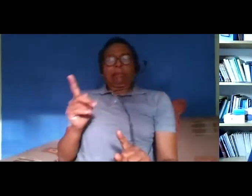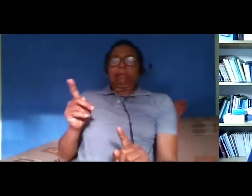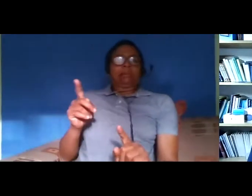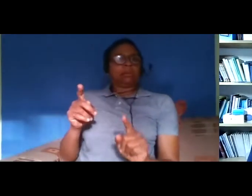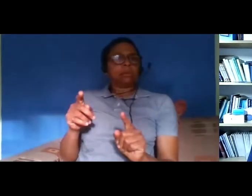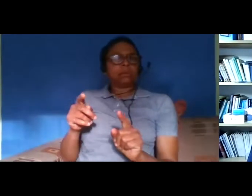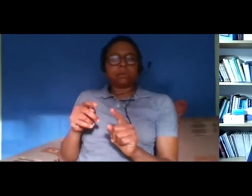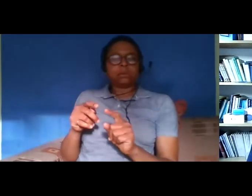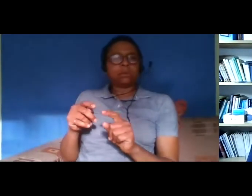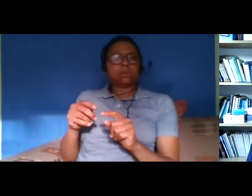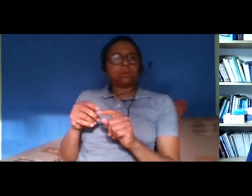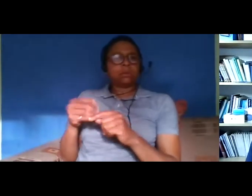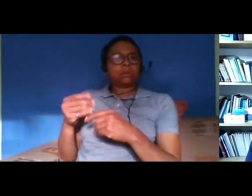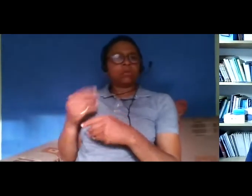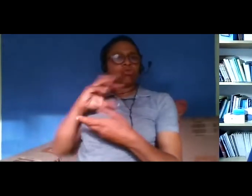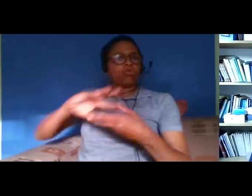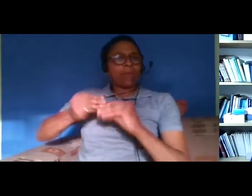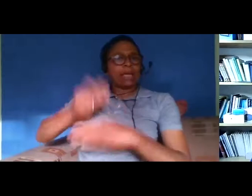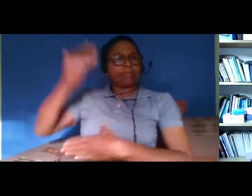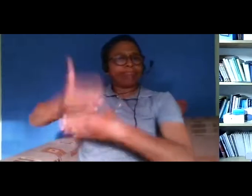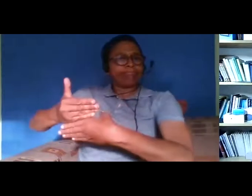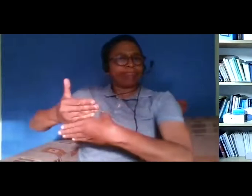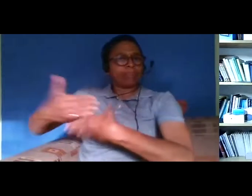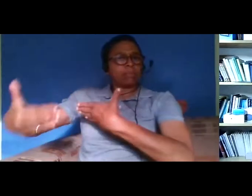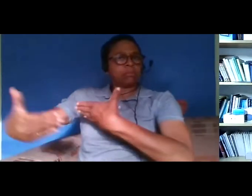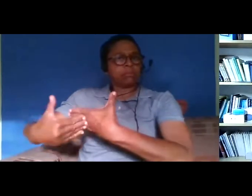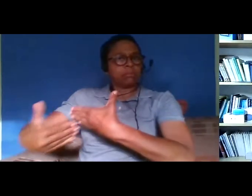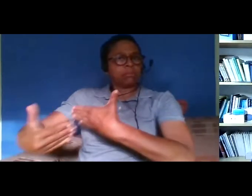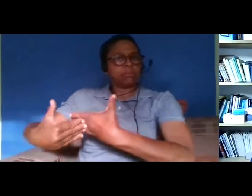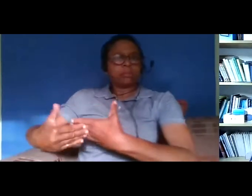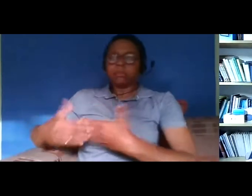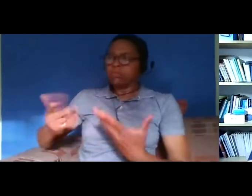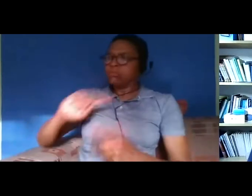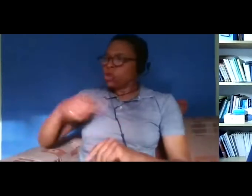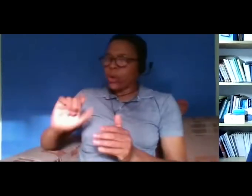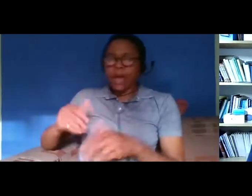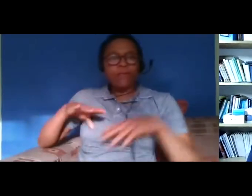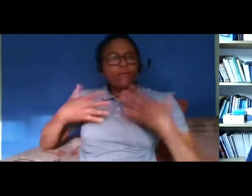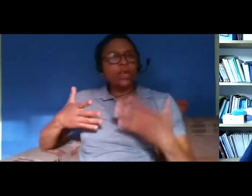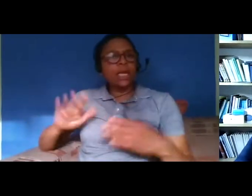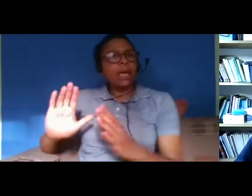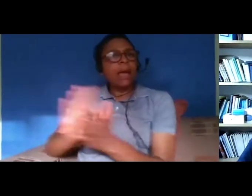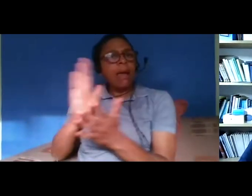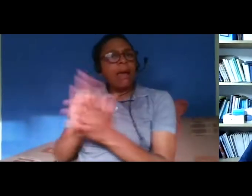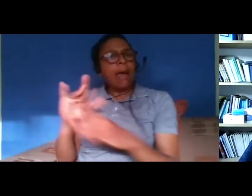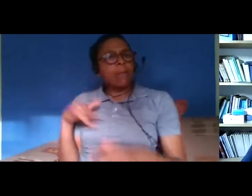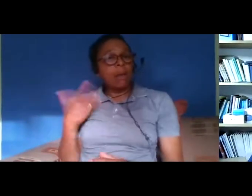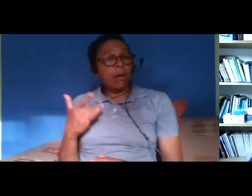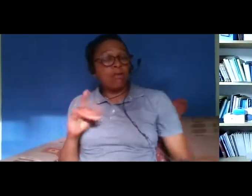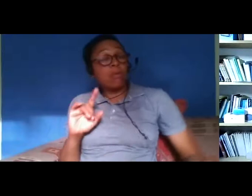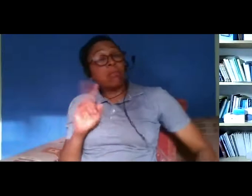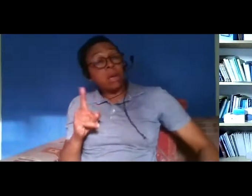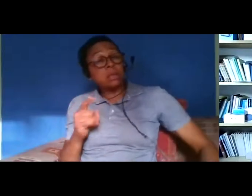opportunities of a free and and and happy life and i'm unfortunately in much of my presentation is going to